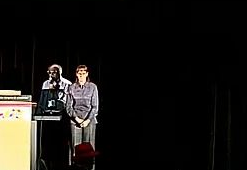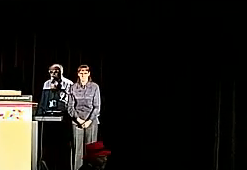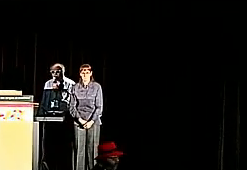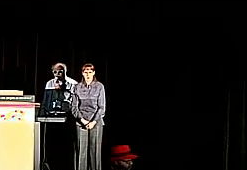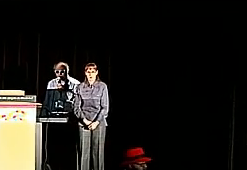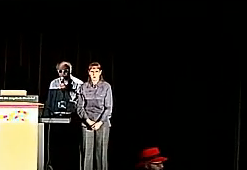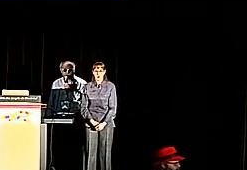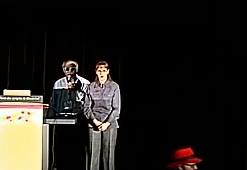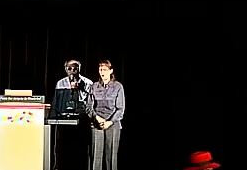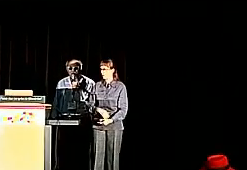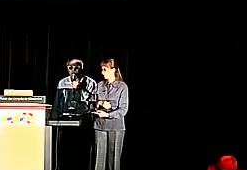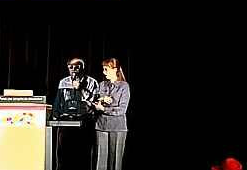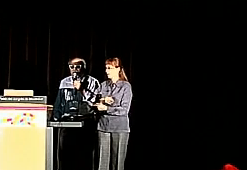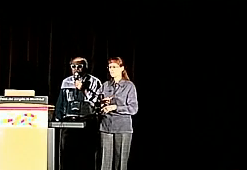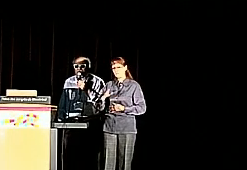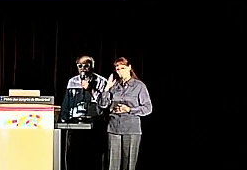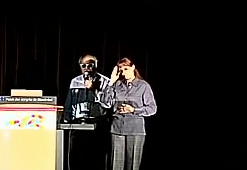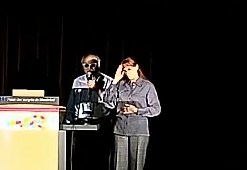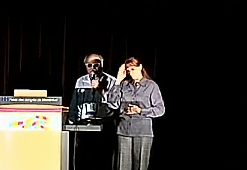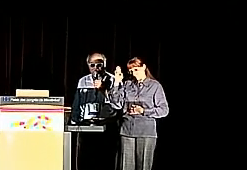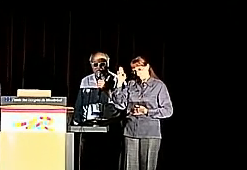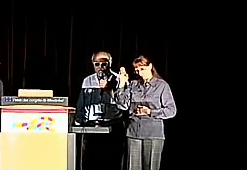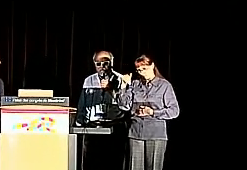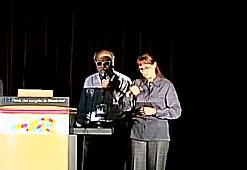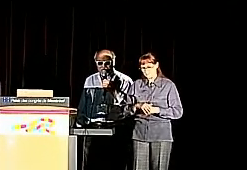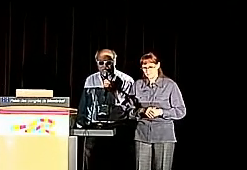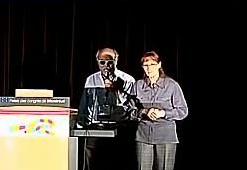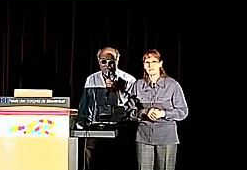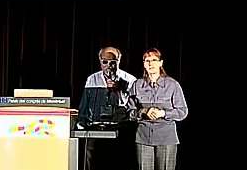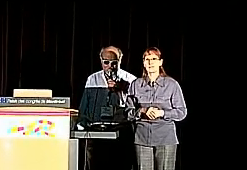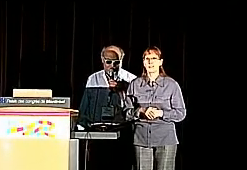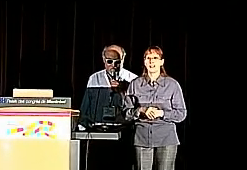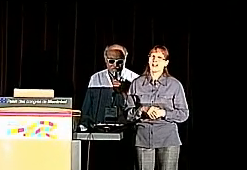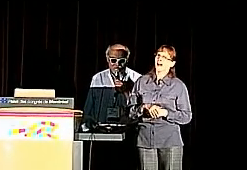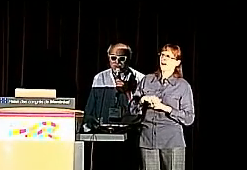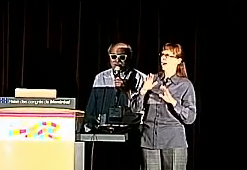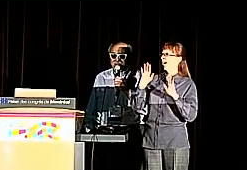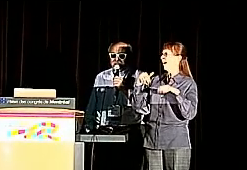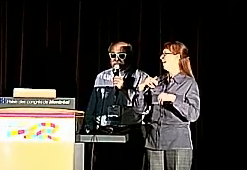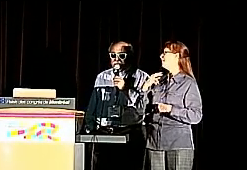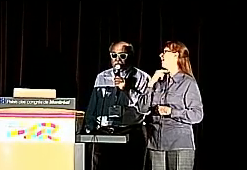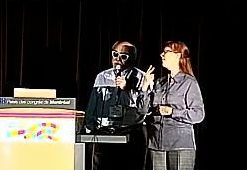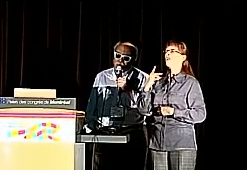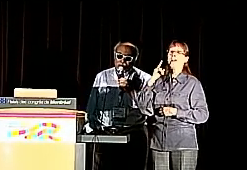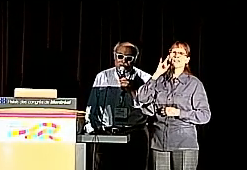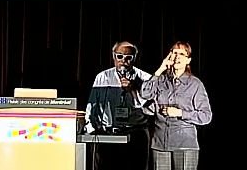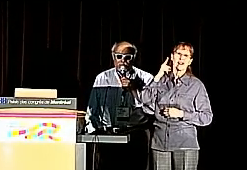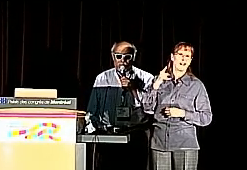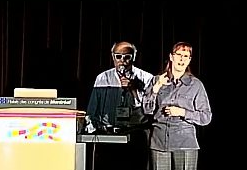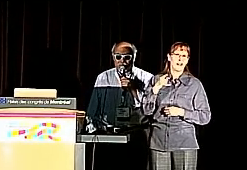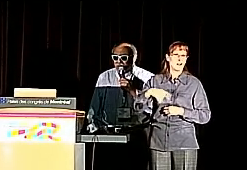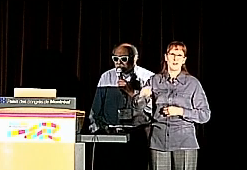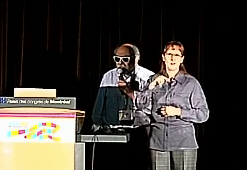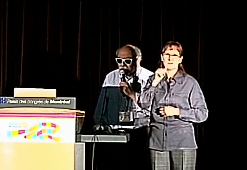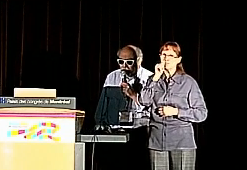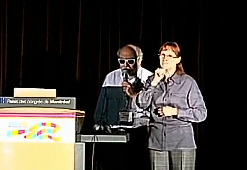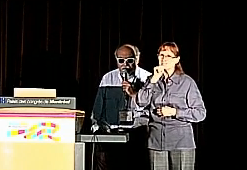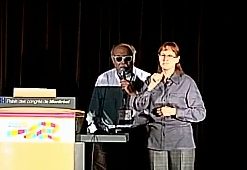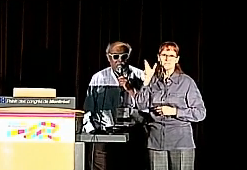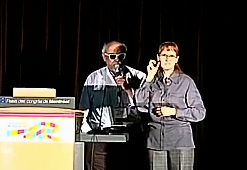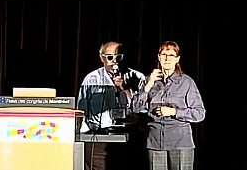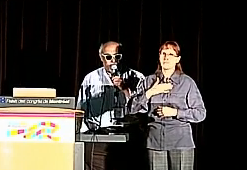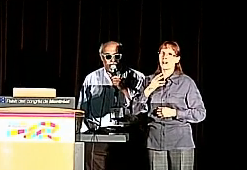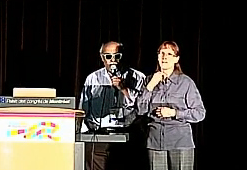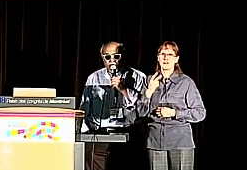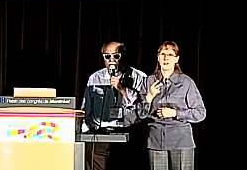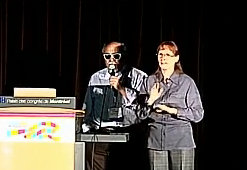Hello everyone. I get tired of hearing the sound of my own voice, so you won't have to hear it